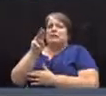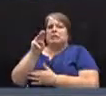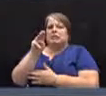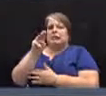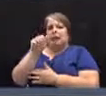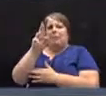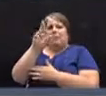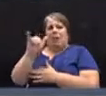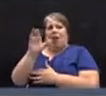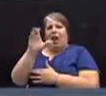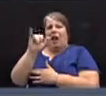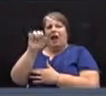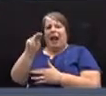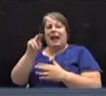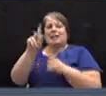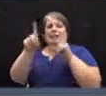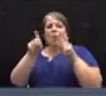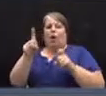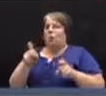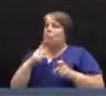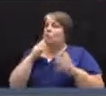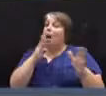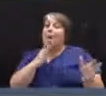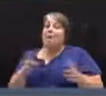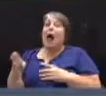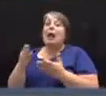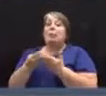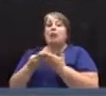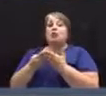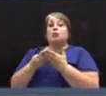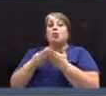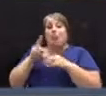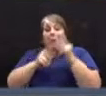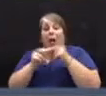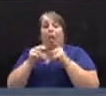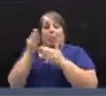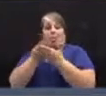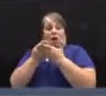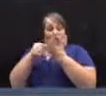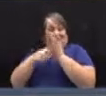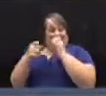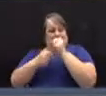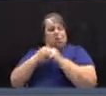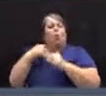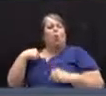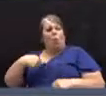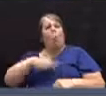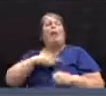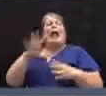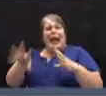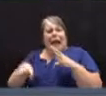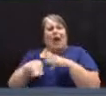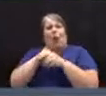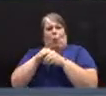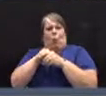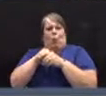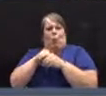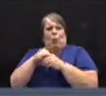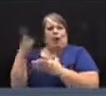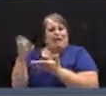inquiry? In planning the budget, building the budget this year, we include salary